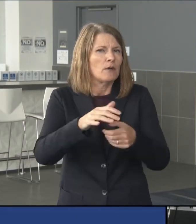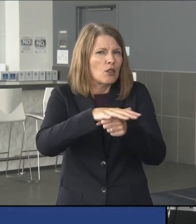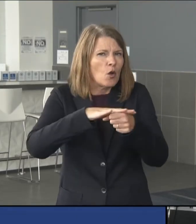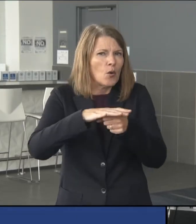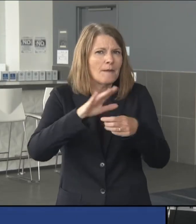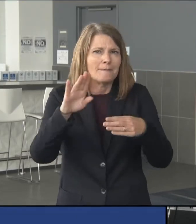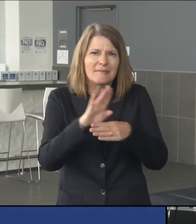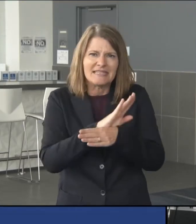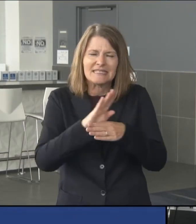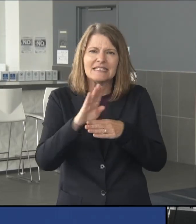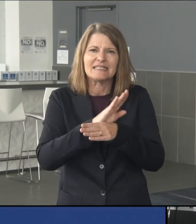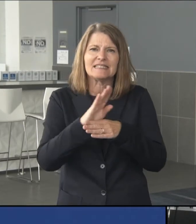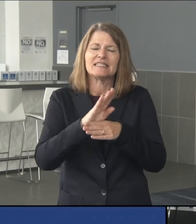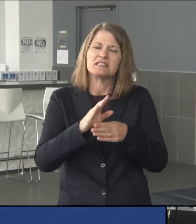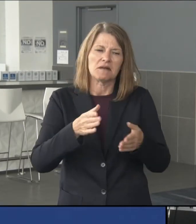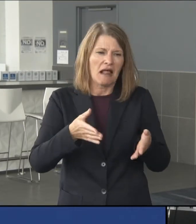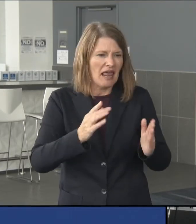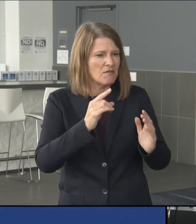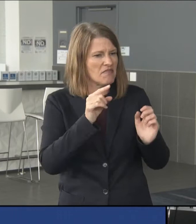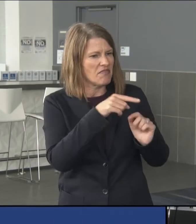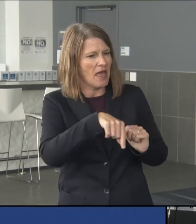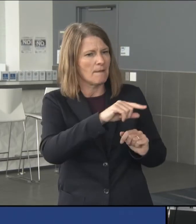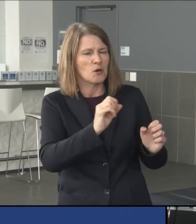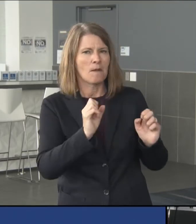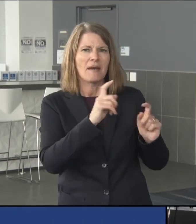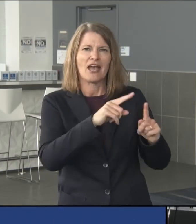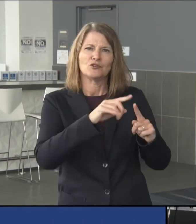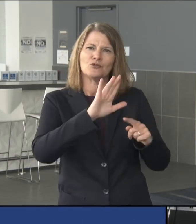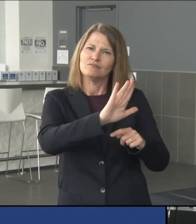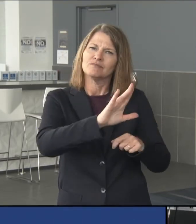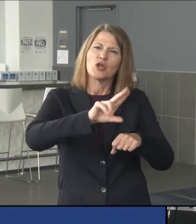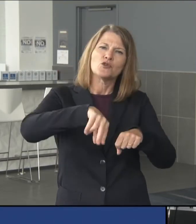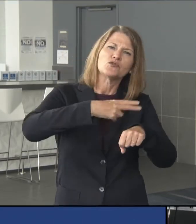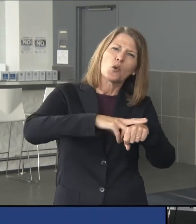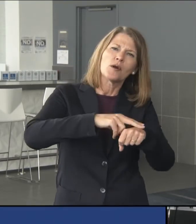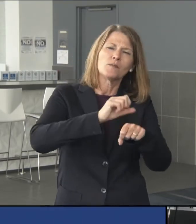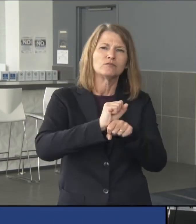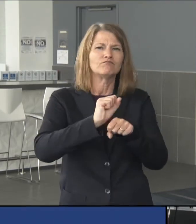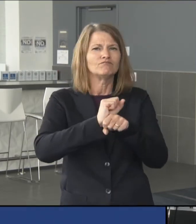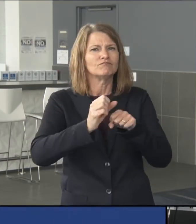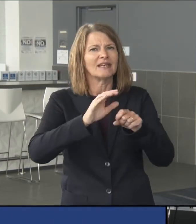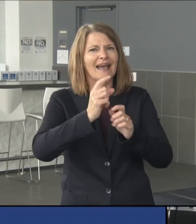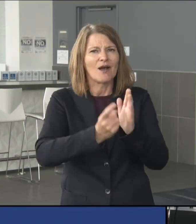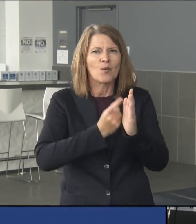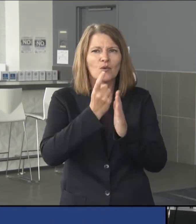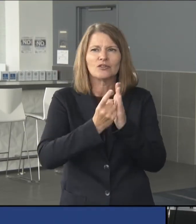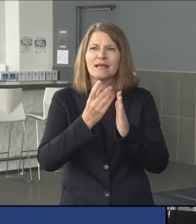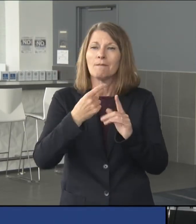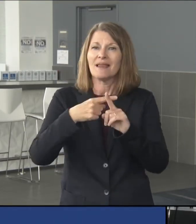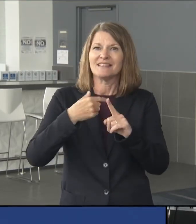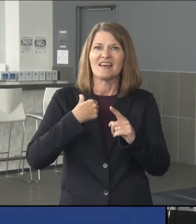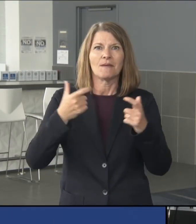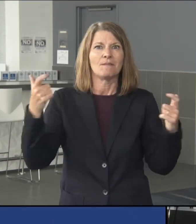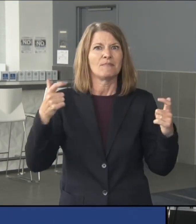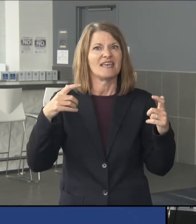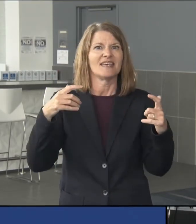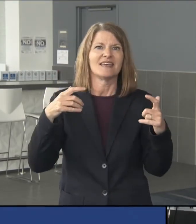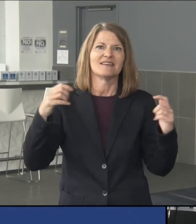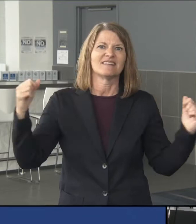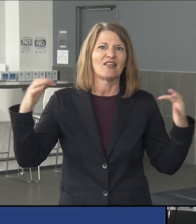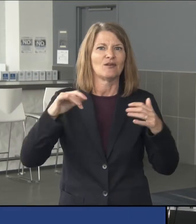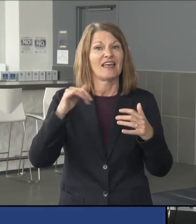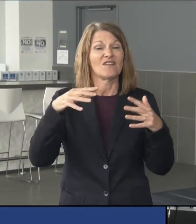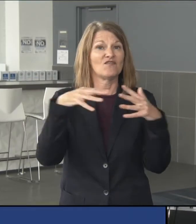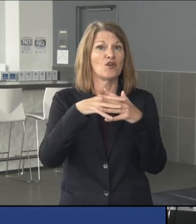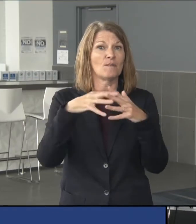businesses by allowing them to return to normal operation and having large gatherings like football games to boost the economy.